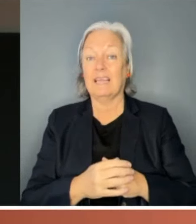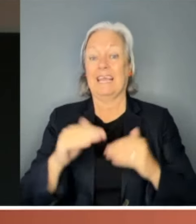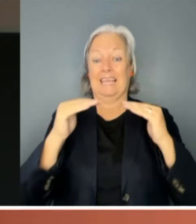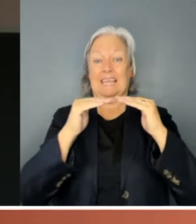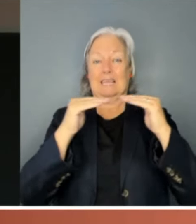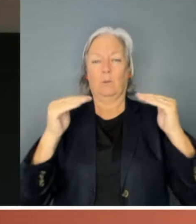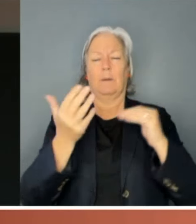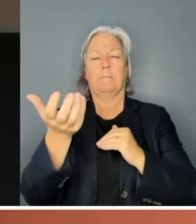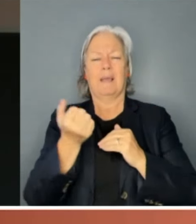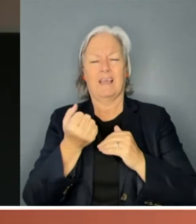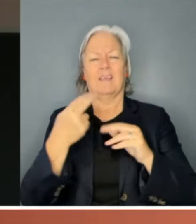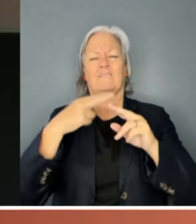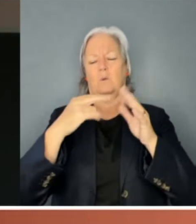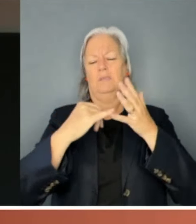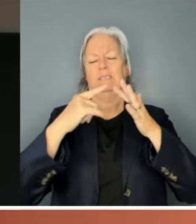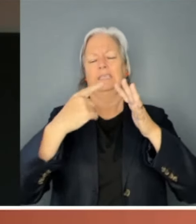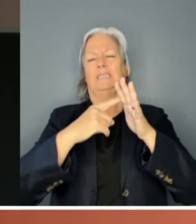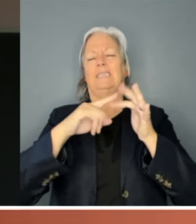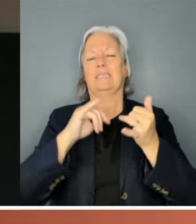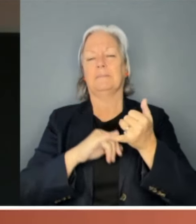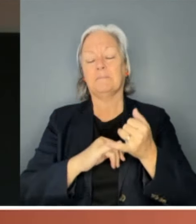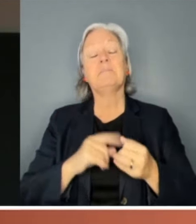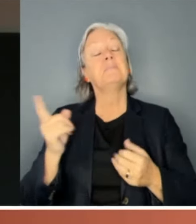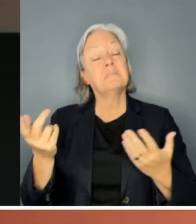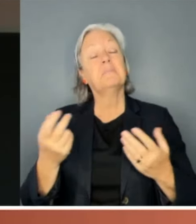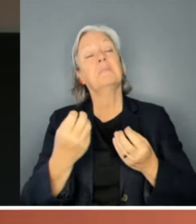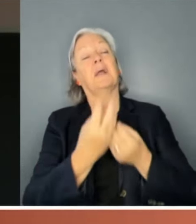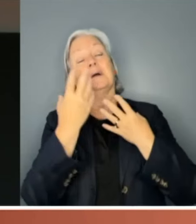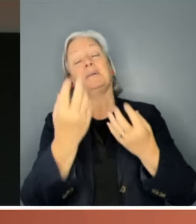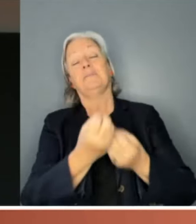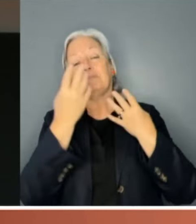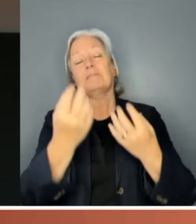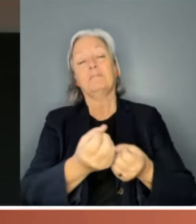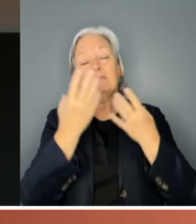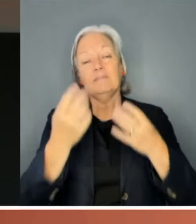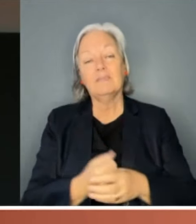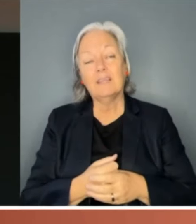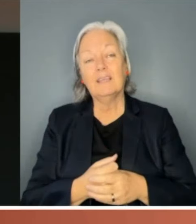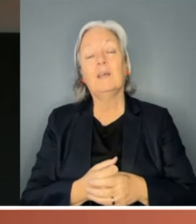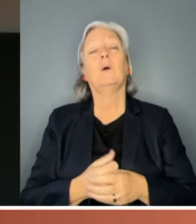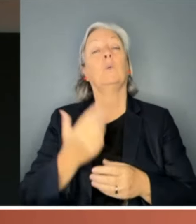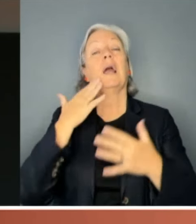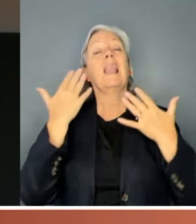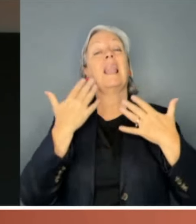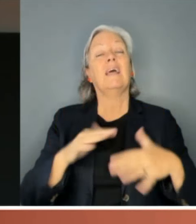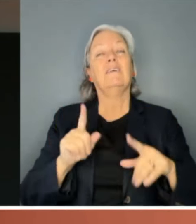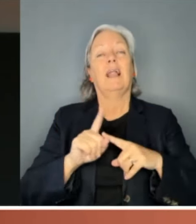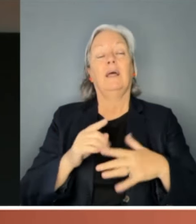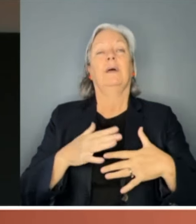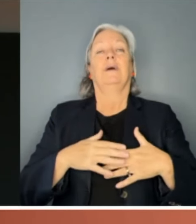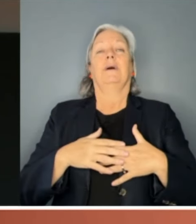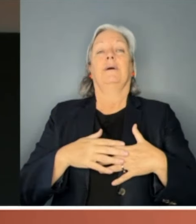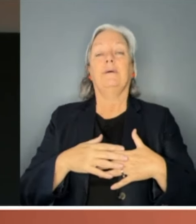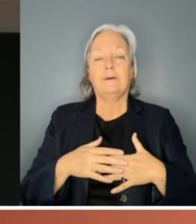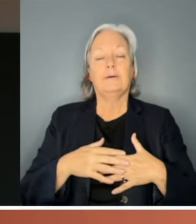Menzies, to his credit, took the blows and reportedly heaved a sigh of relief when he left that hall. The